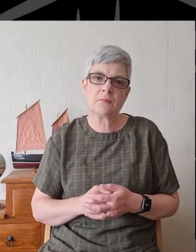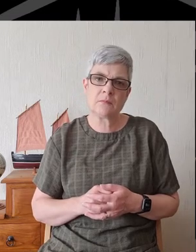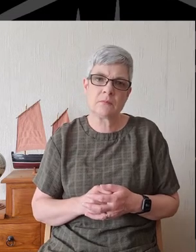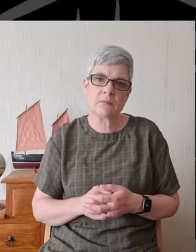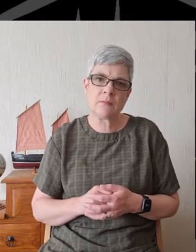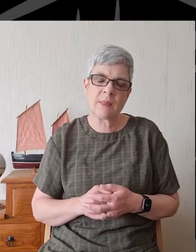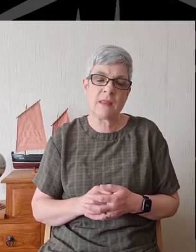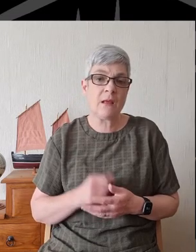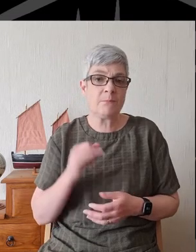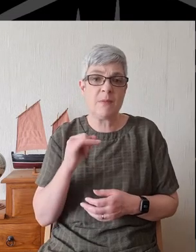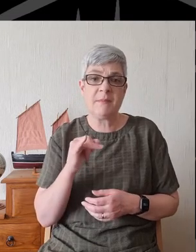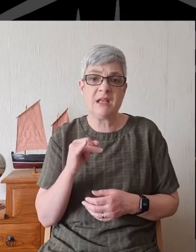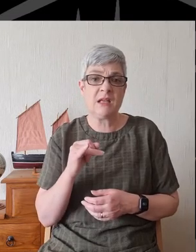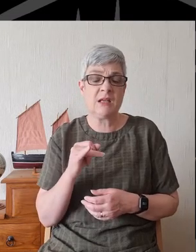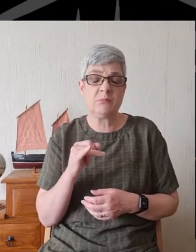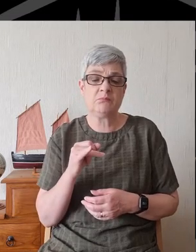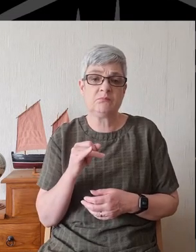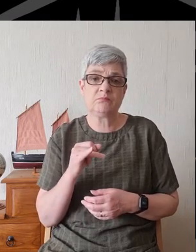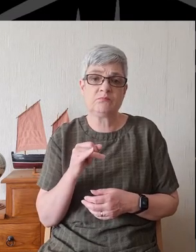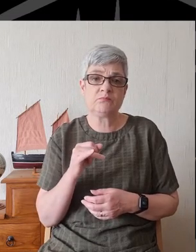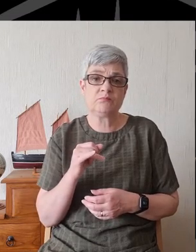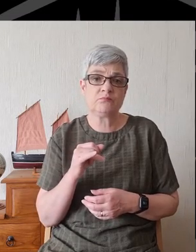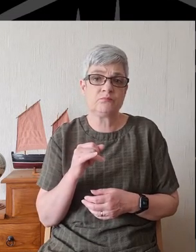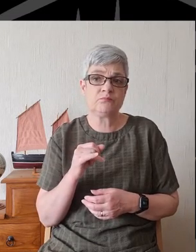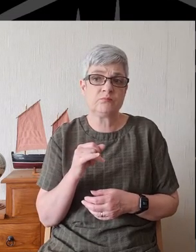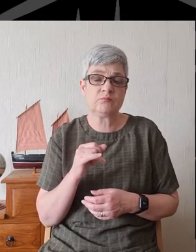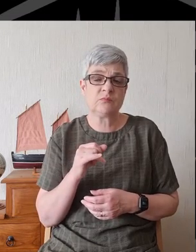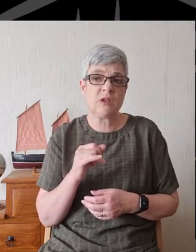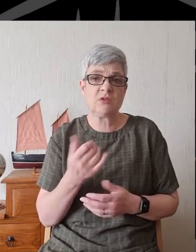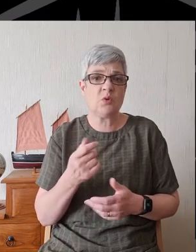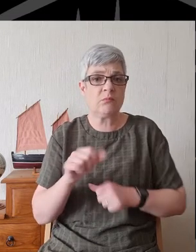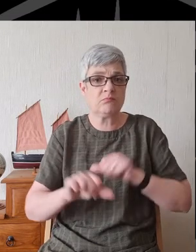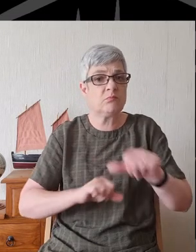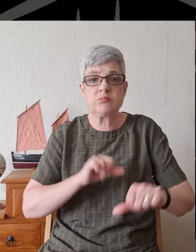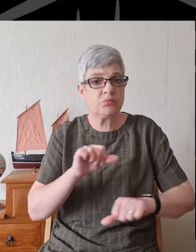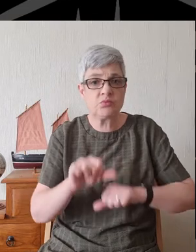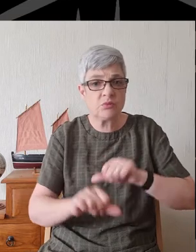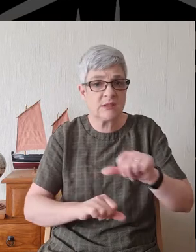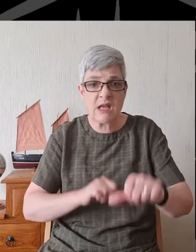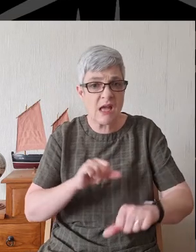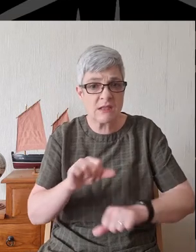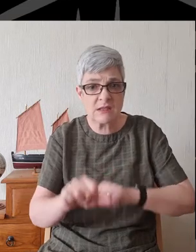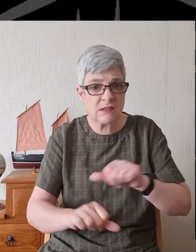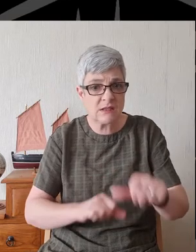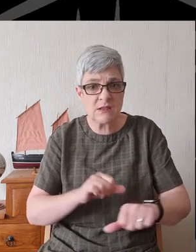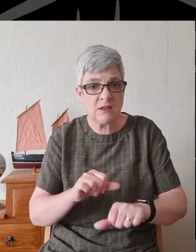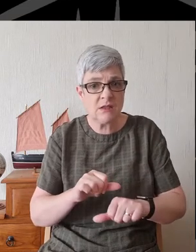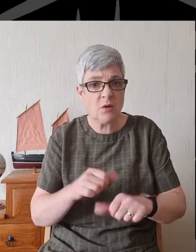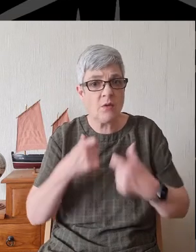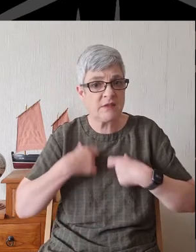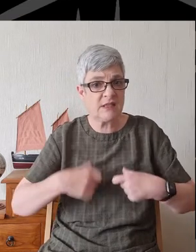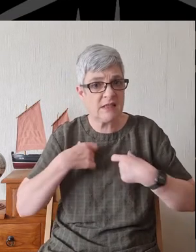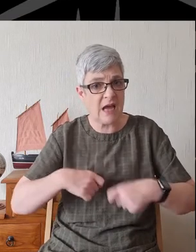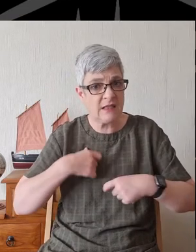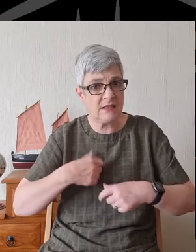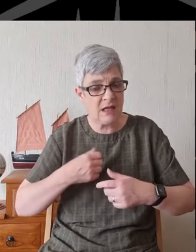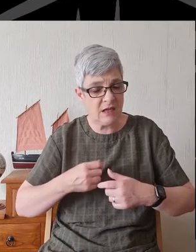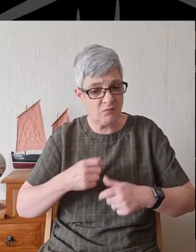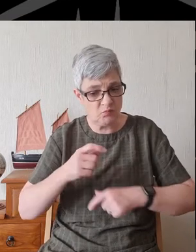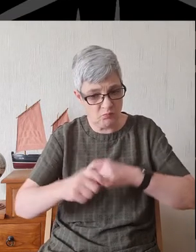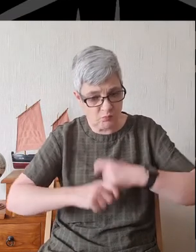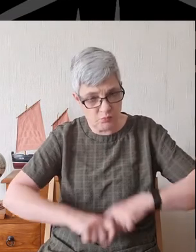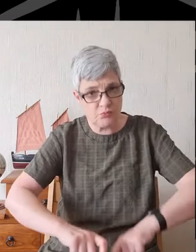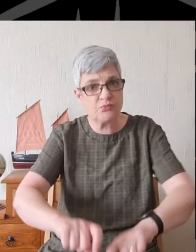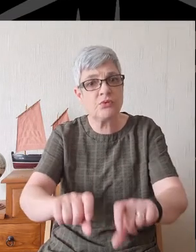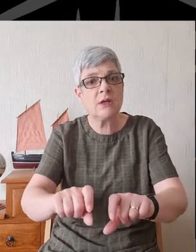It might not be the inevitable process of secularization. It